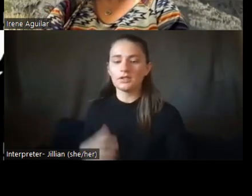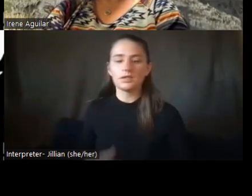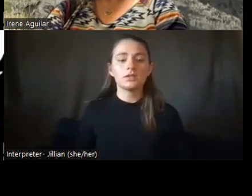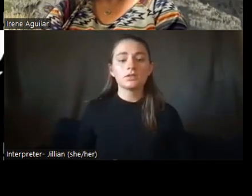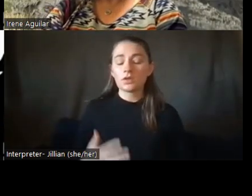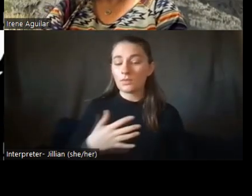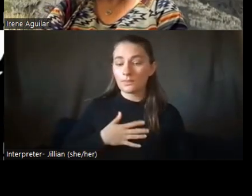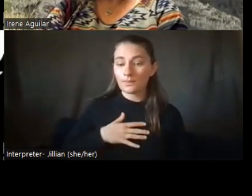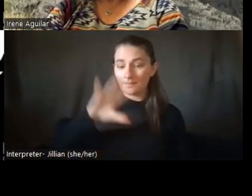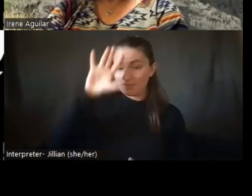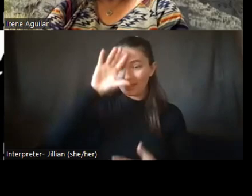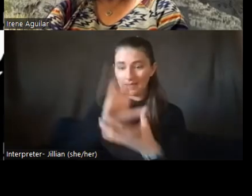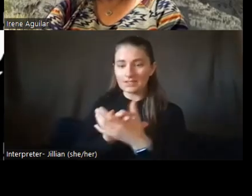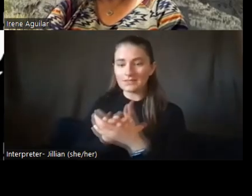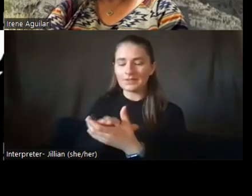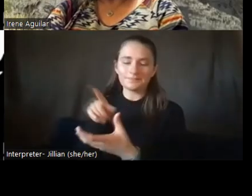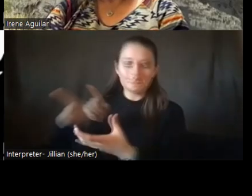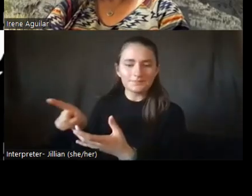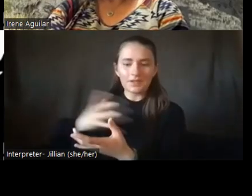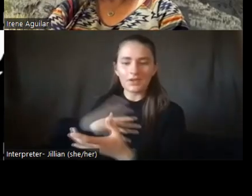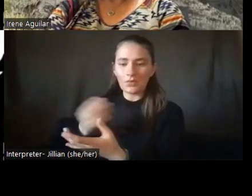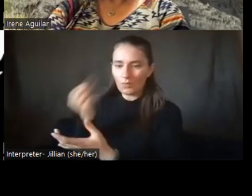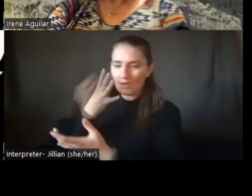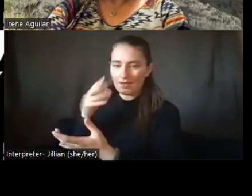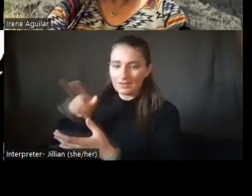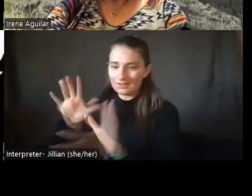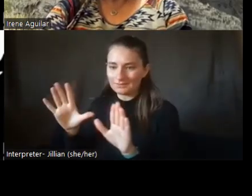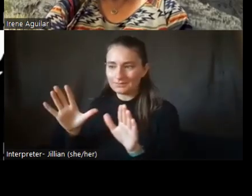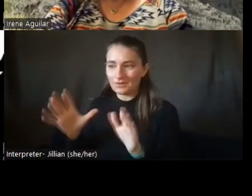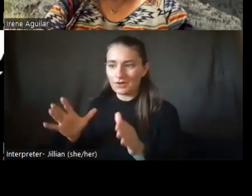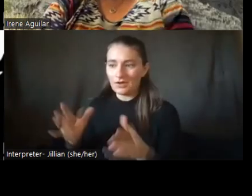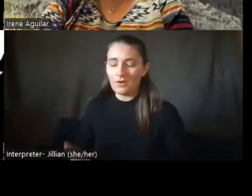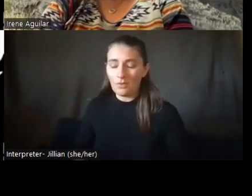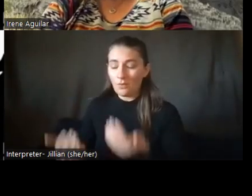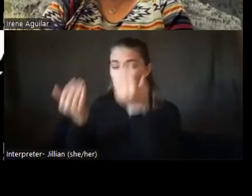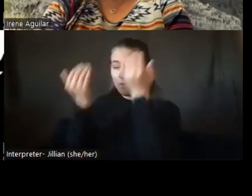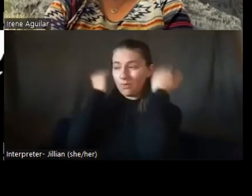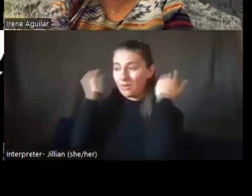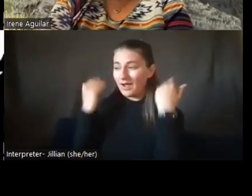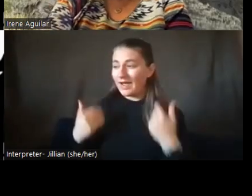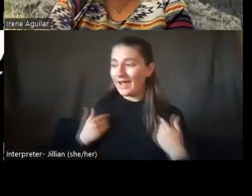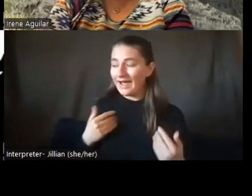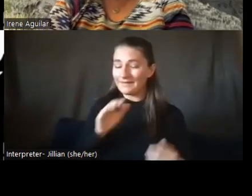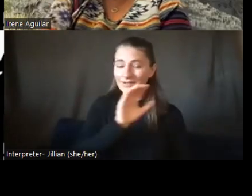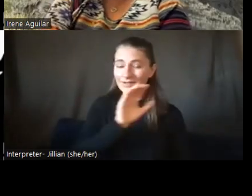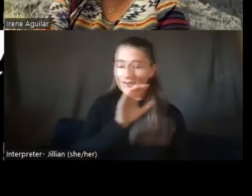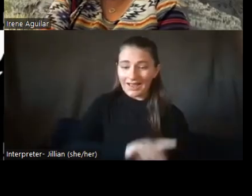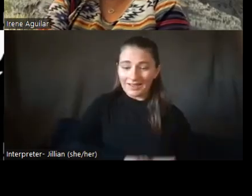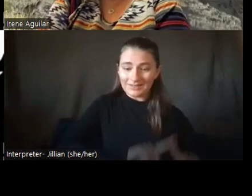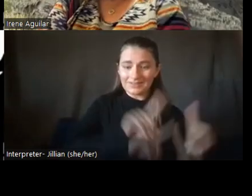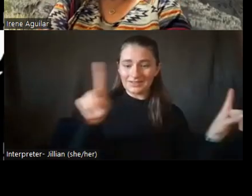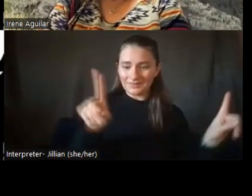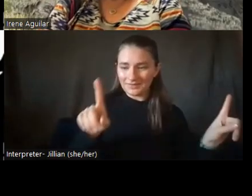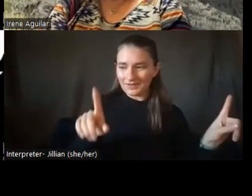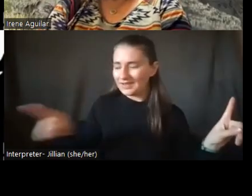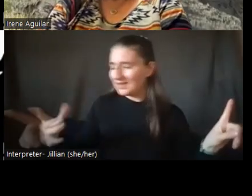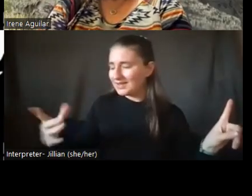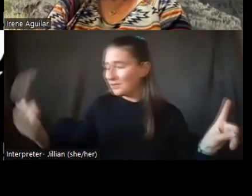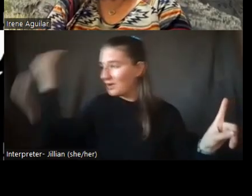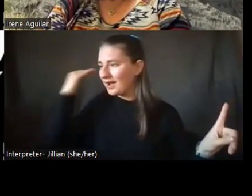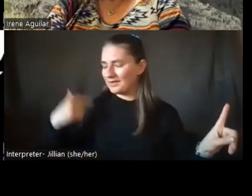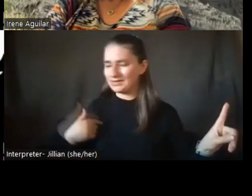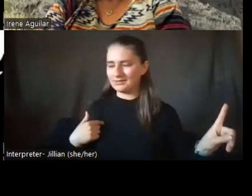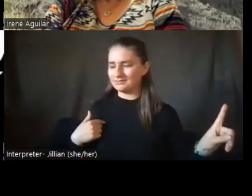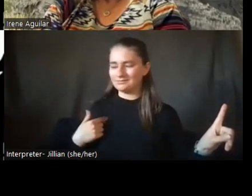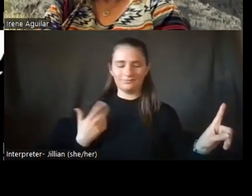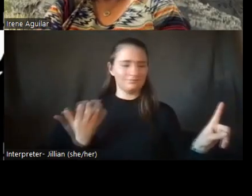was very overwhelmed by having a child who was different. Um, me having been different my whole life, it was like, well,